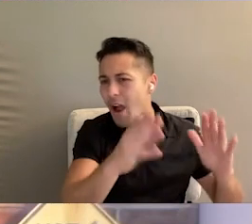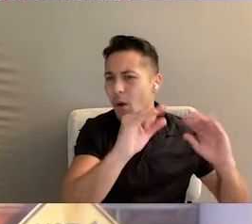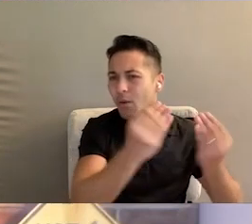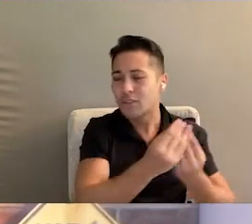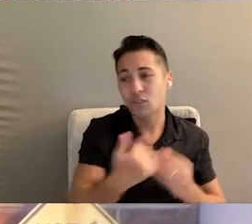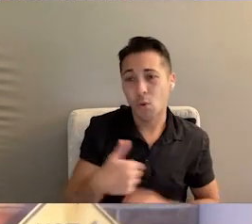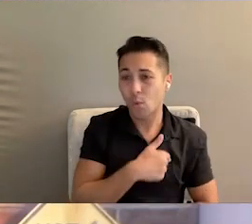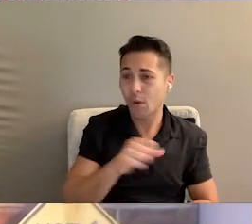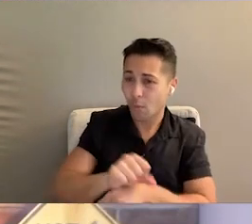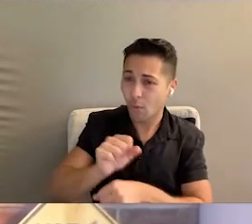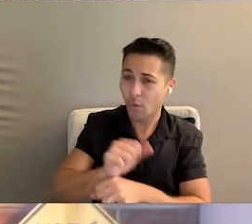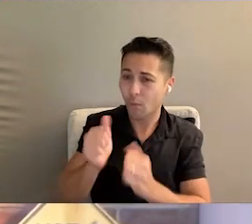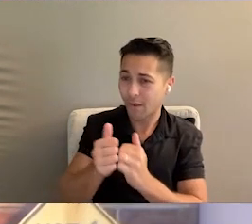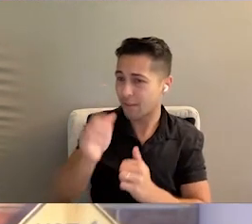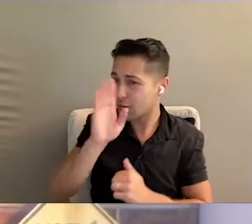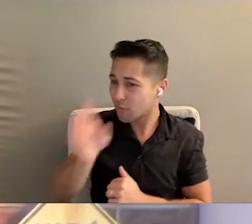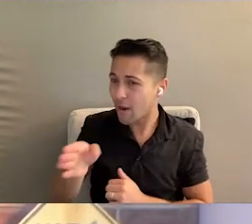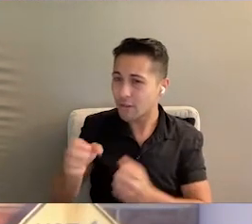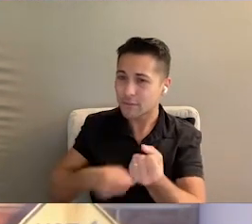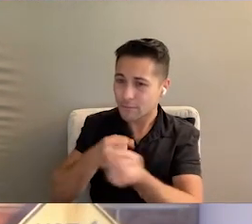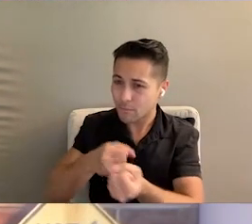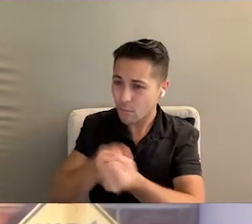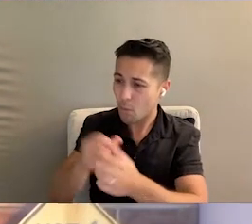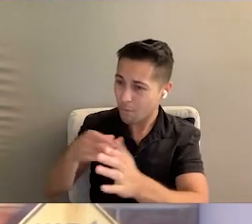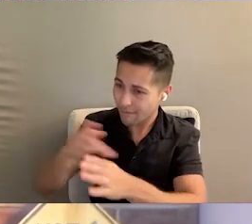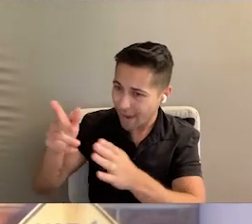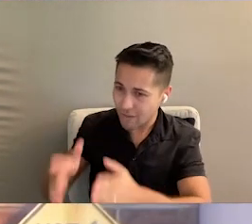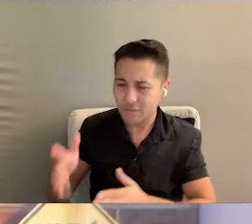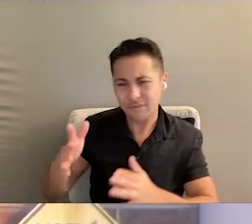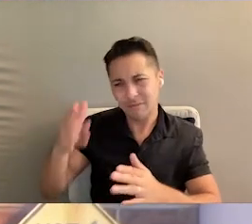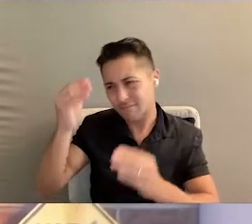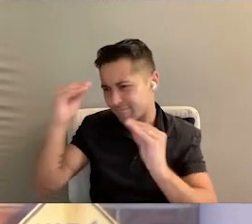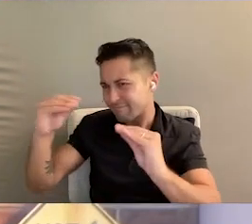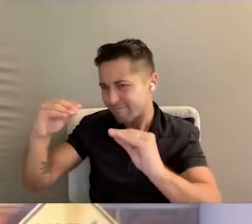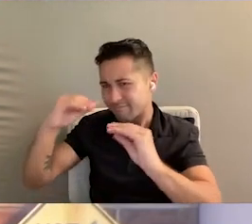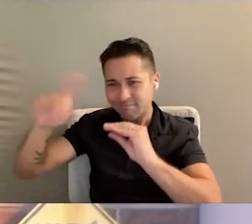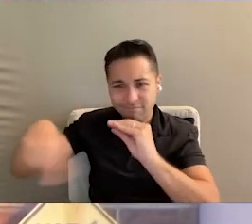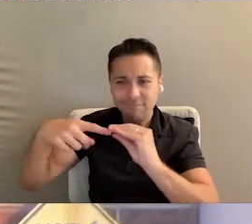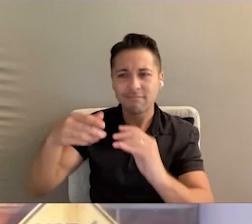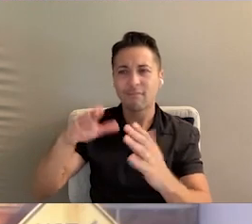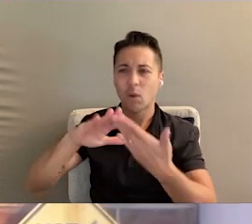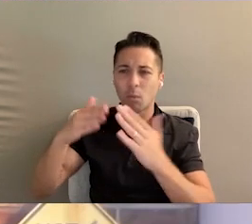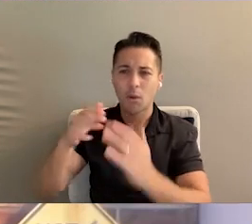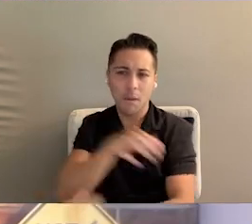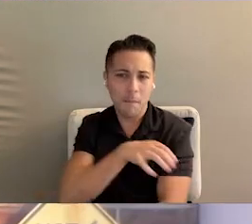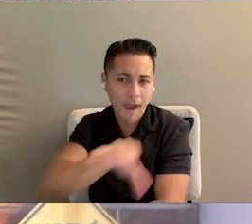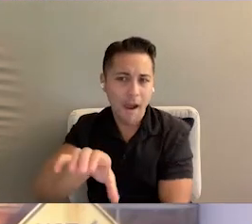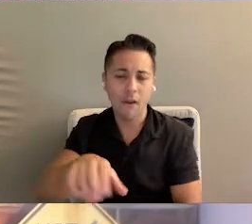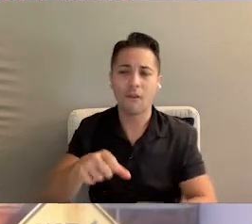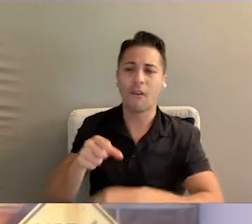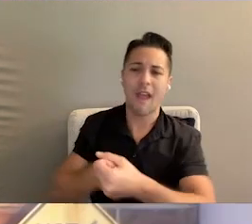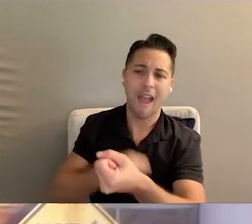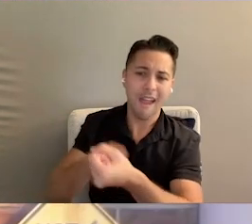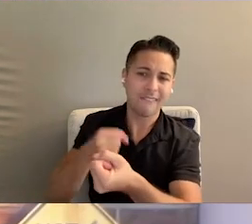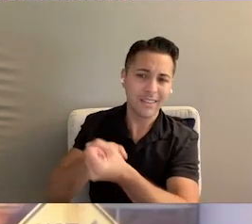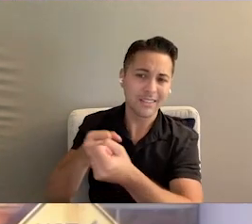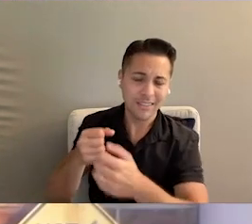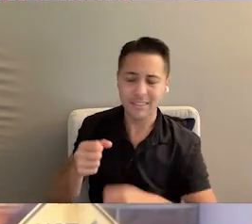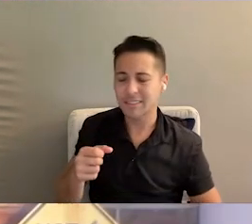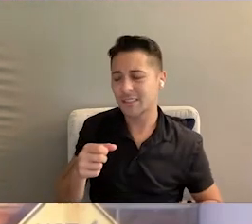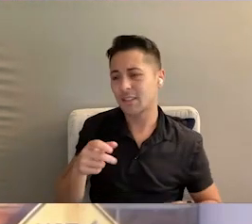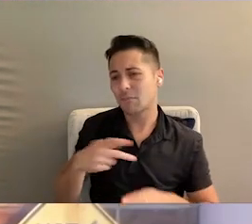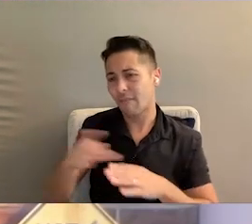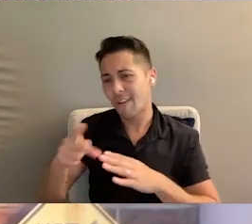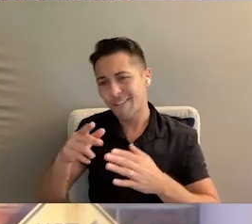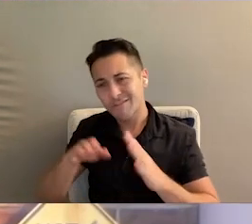So we're working with our direct support professionals to teach them about community empowerment, advocacy, professional